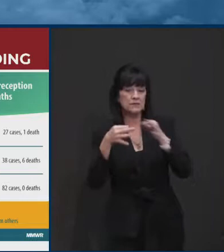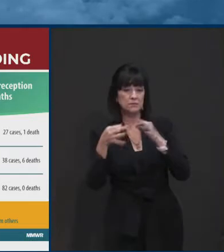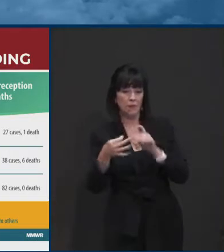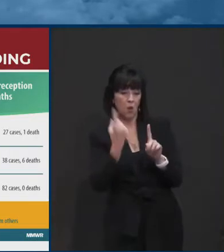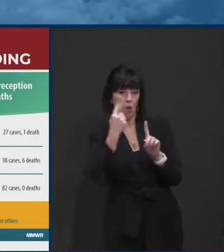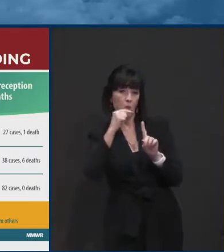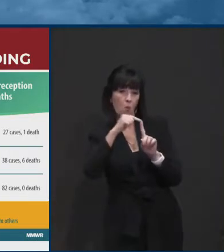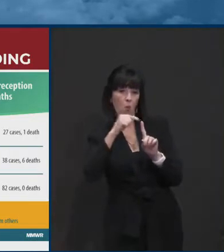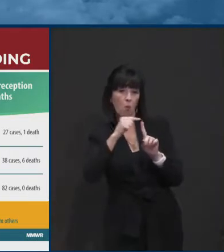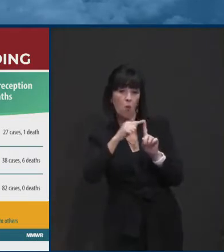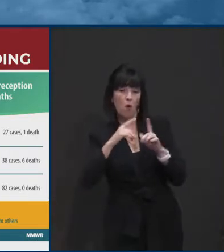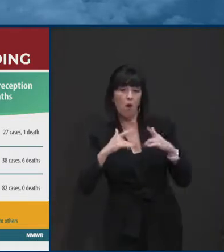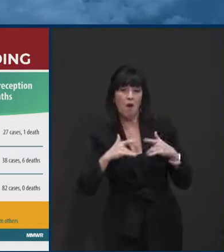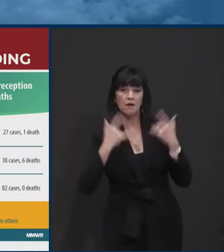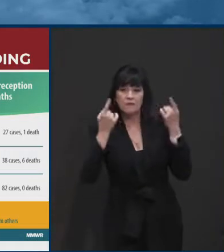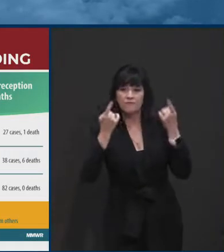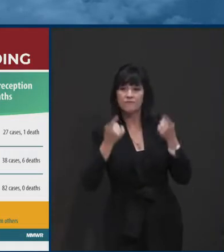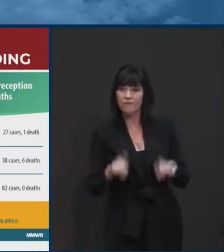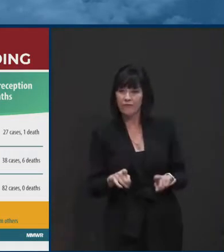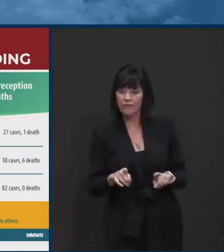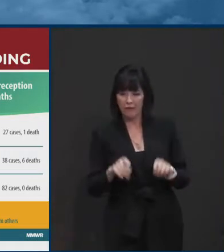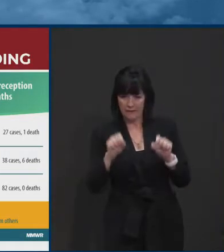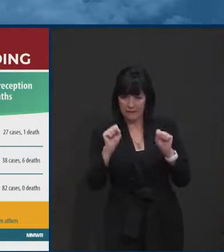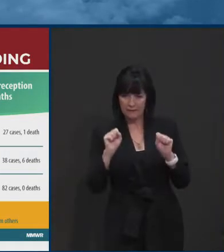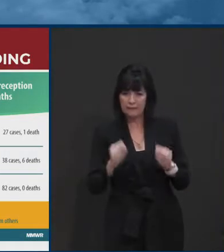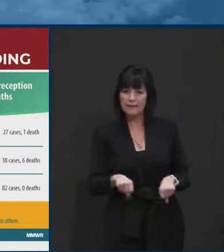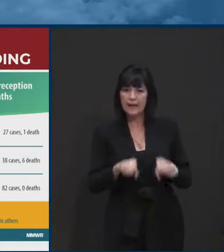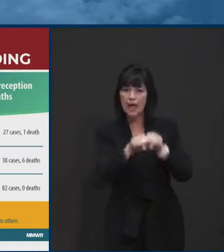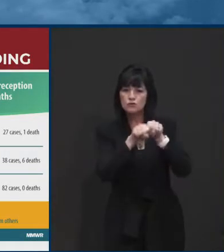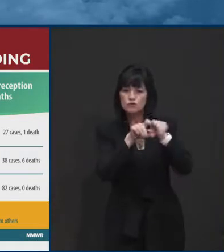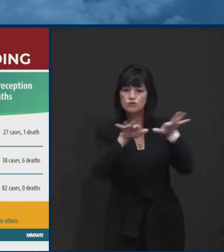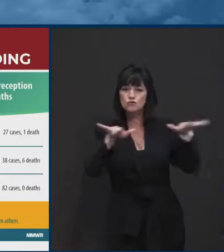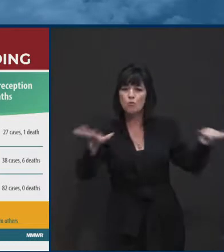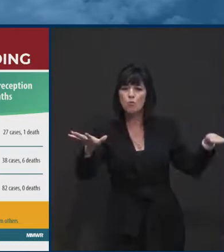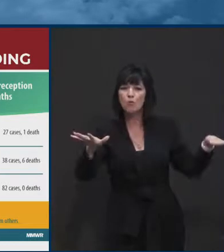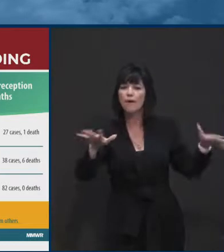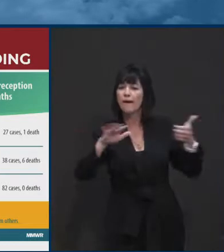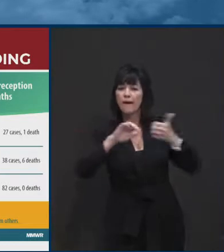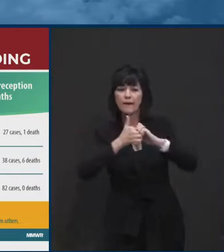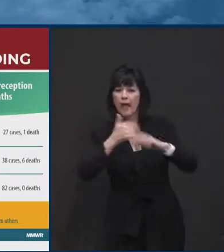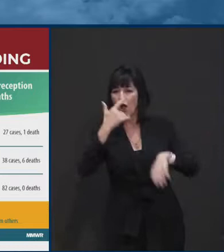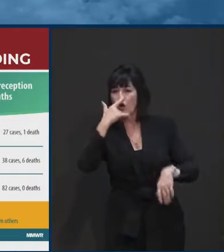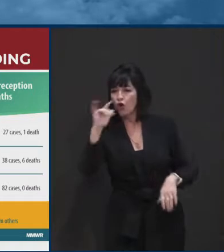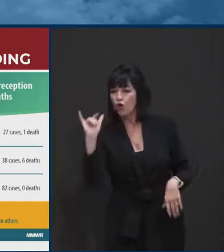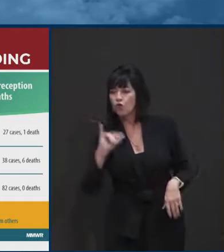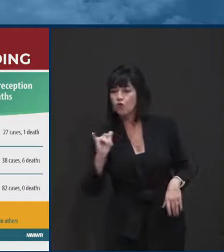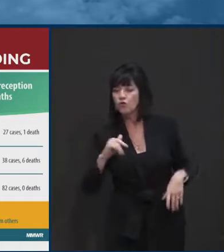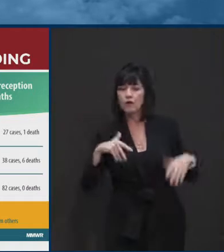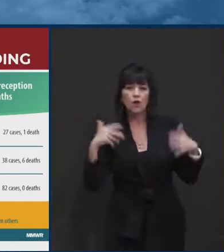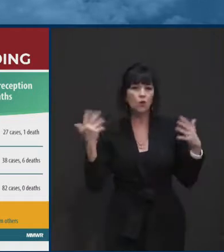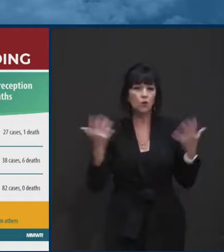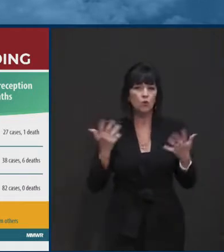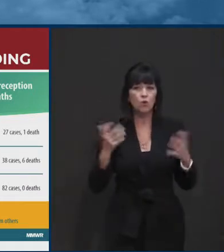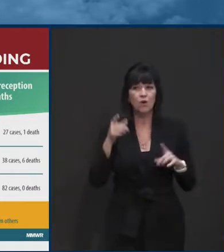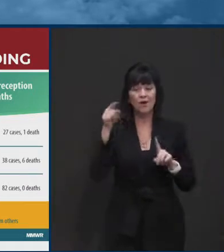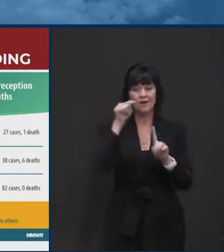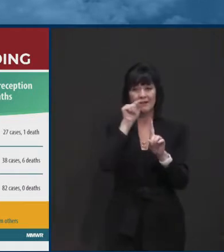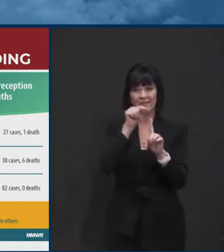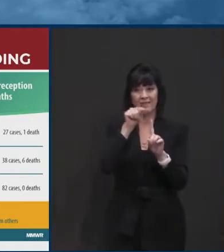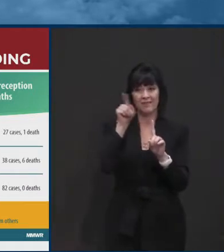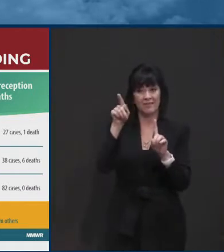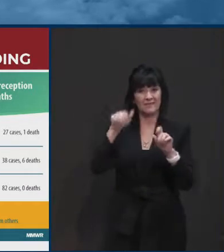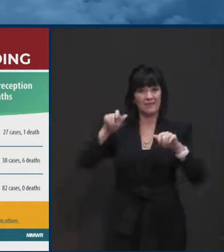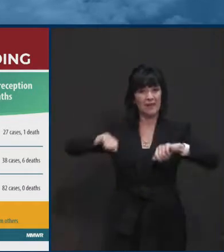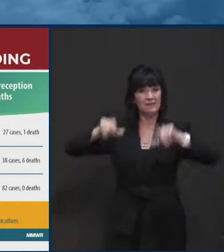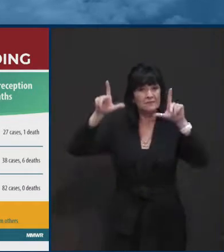can lead its tentacles into other spread in the community. And this is really a great depiction from Maine where they looked